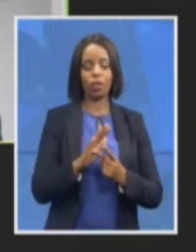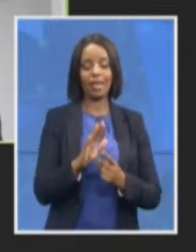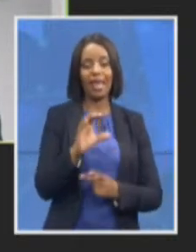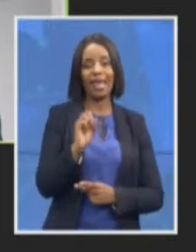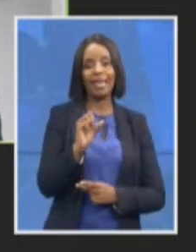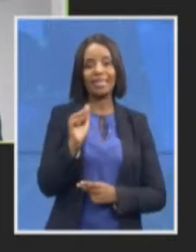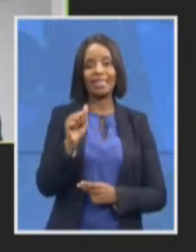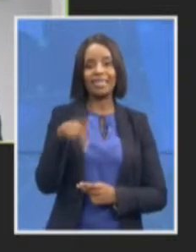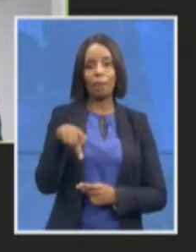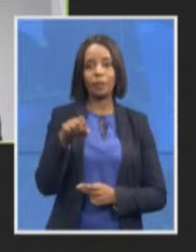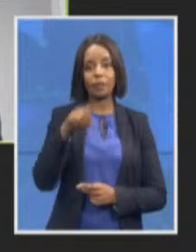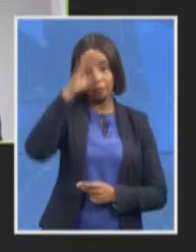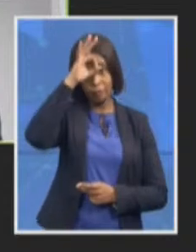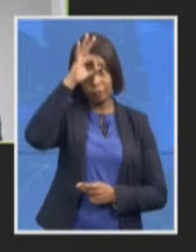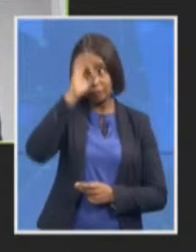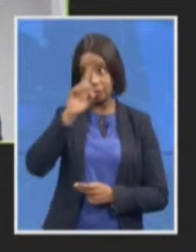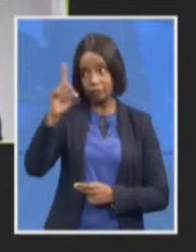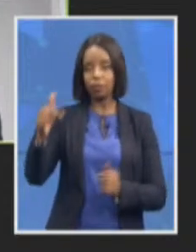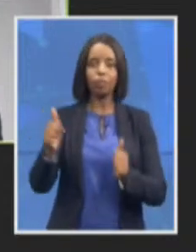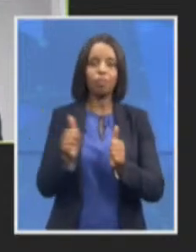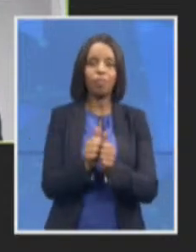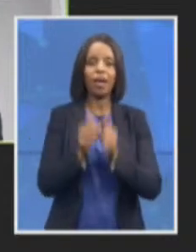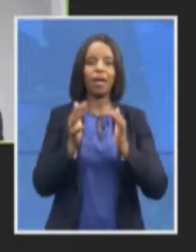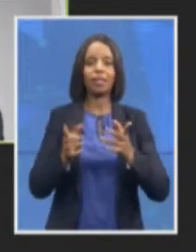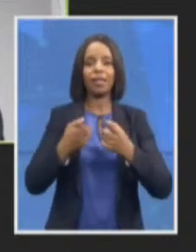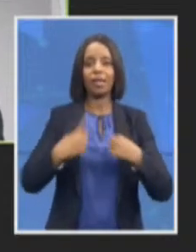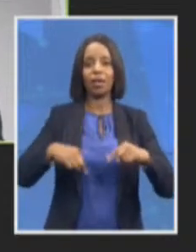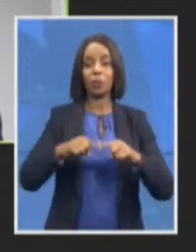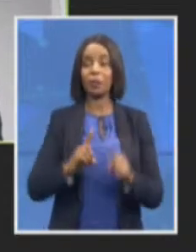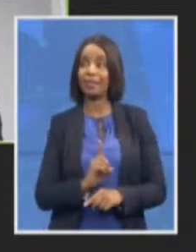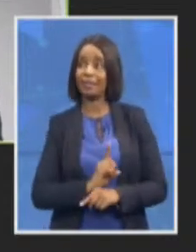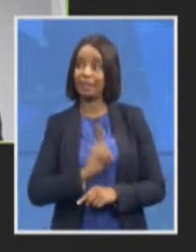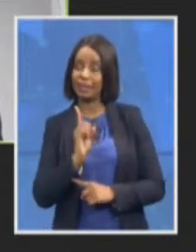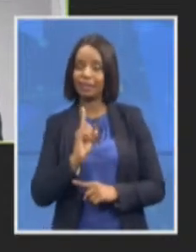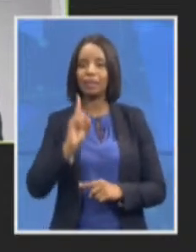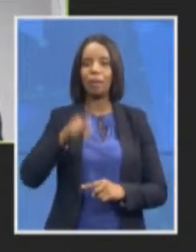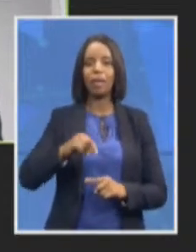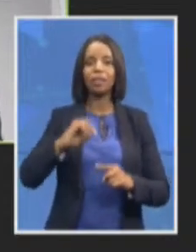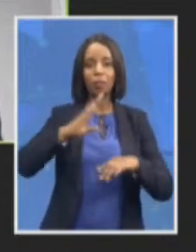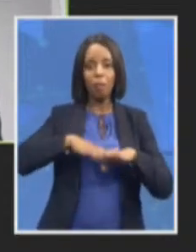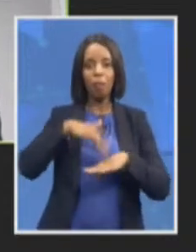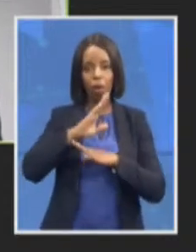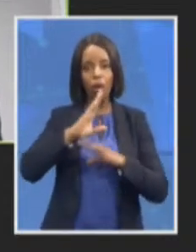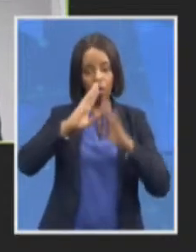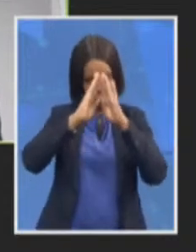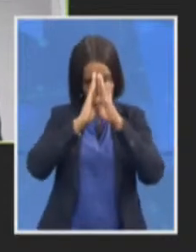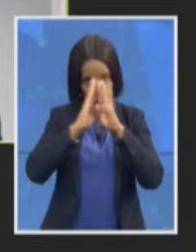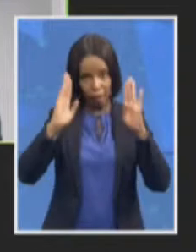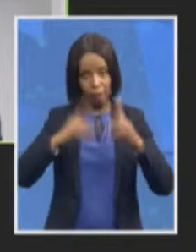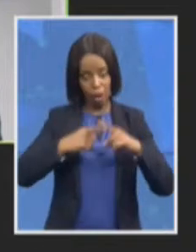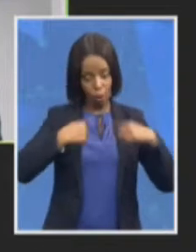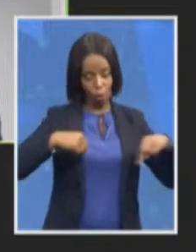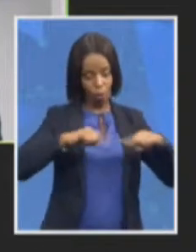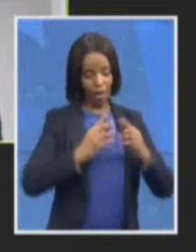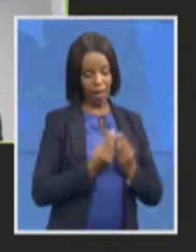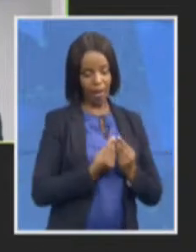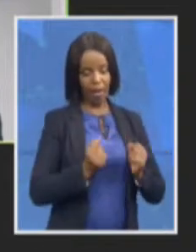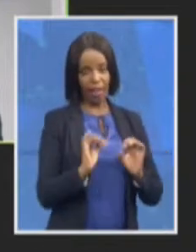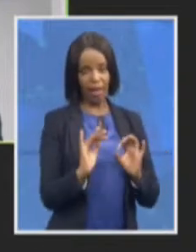of how we deal with crime and to look at prioritizing investigation and prosecutions of certain